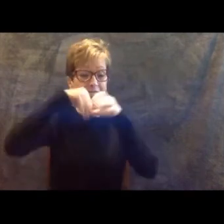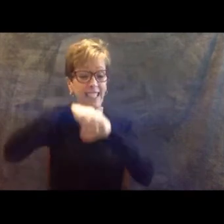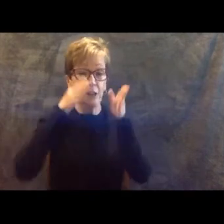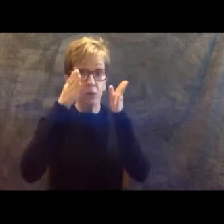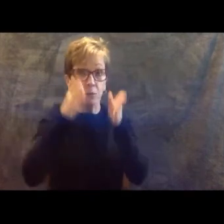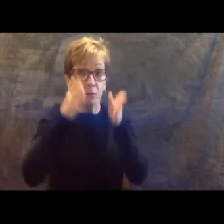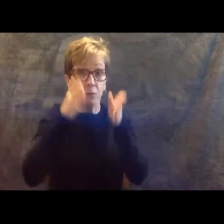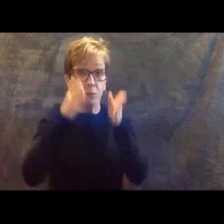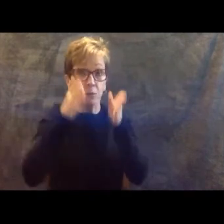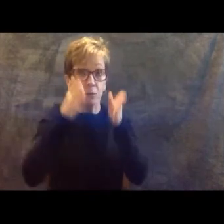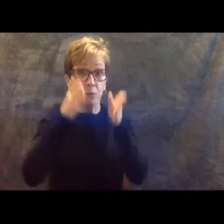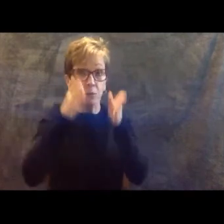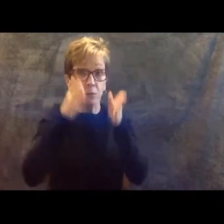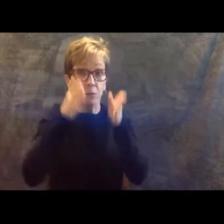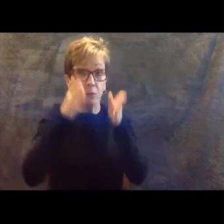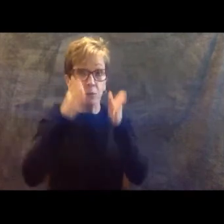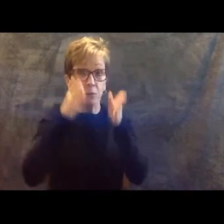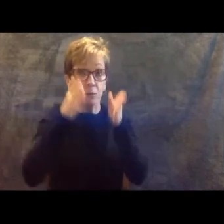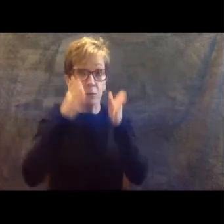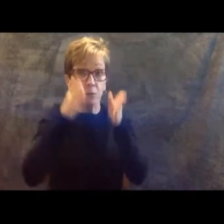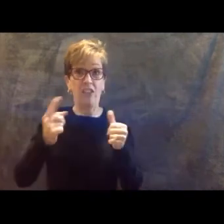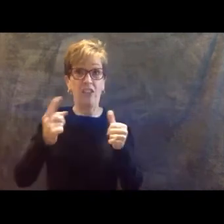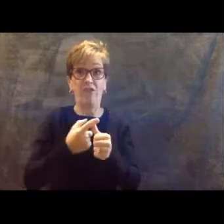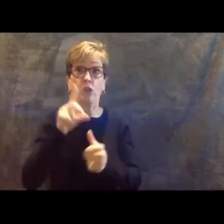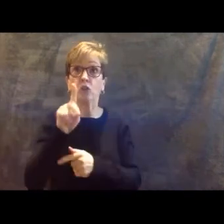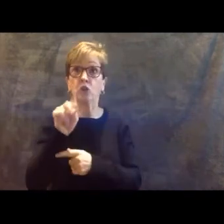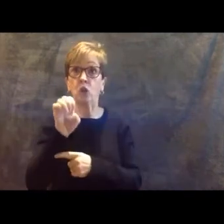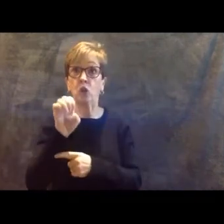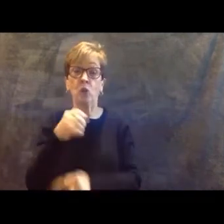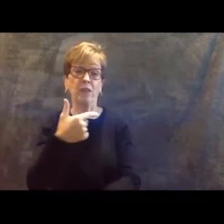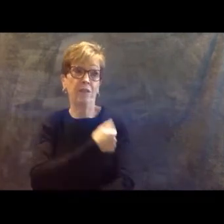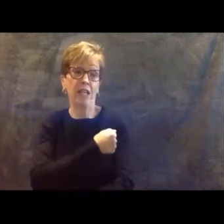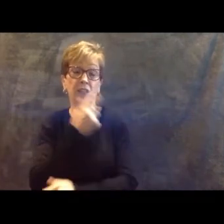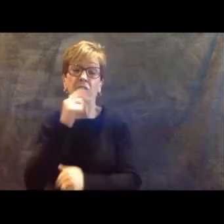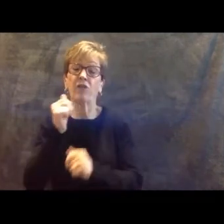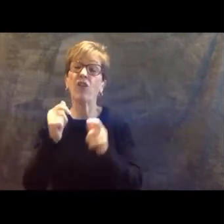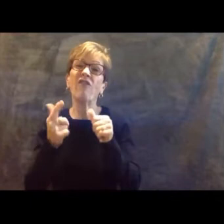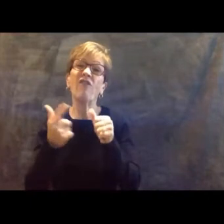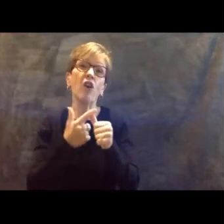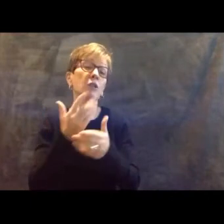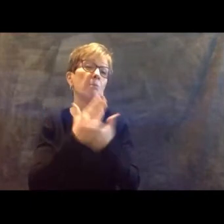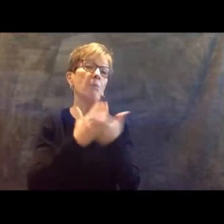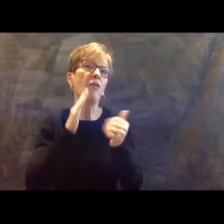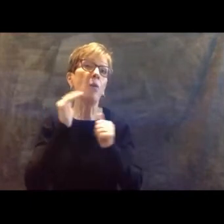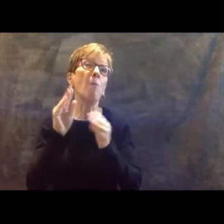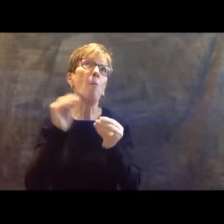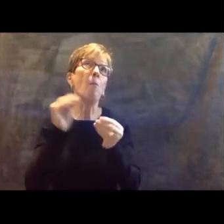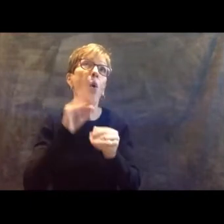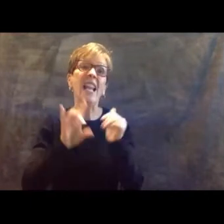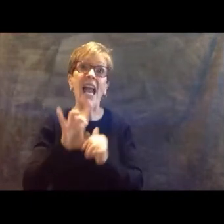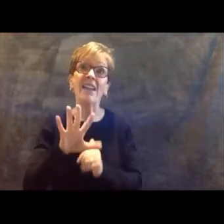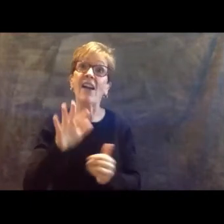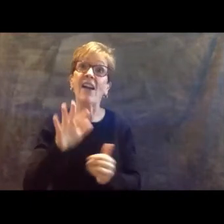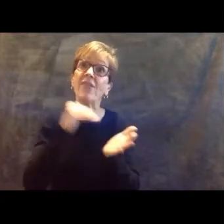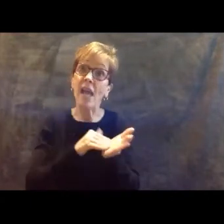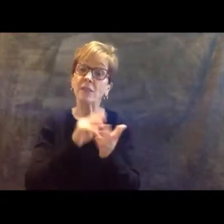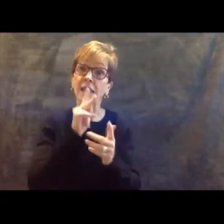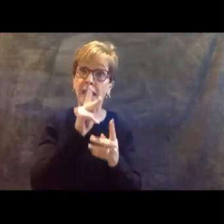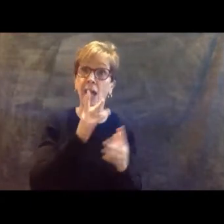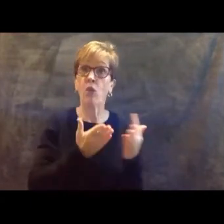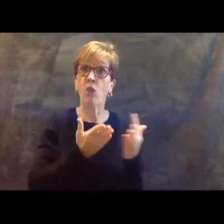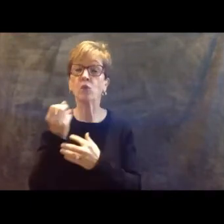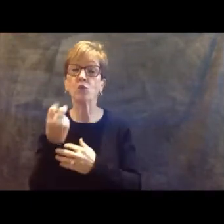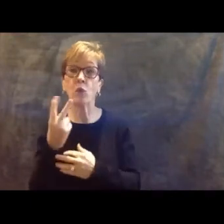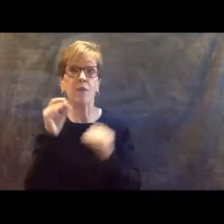the first dose of vaccines for the very last part of the more than 85,000 K-12 educators and education